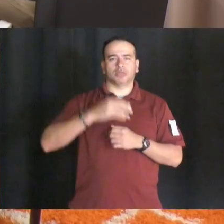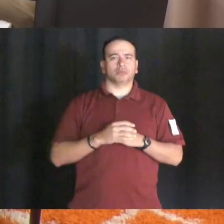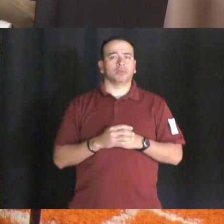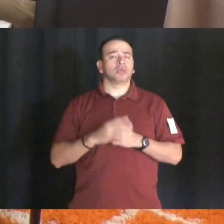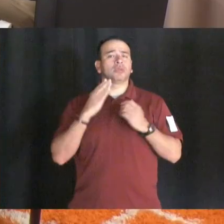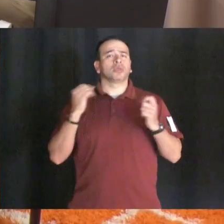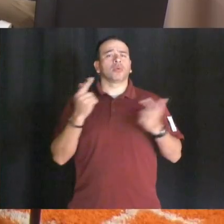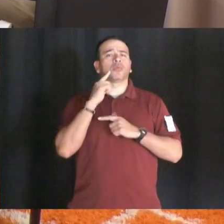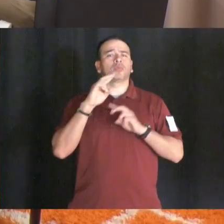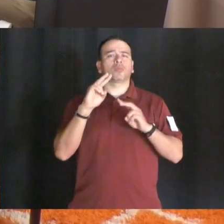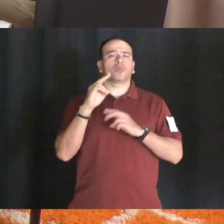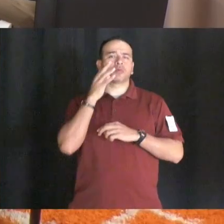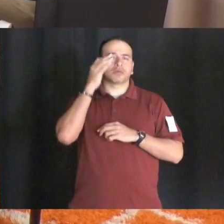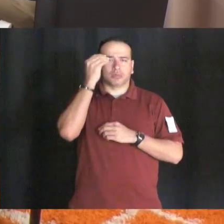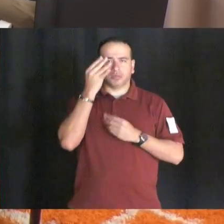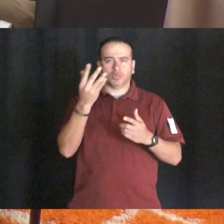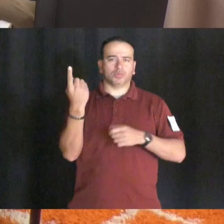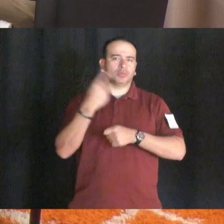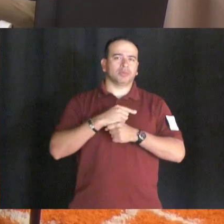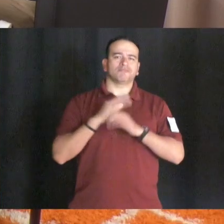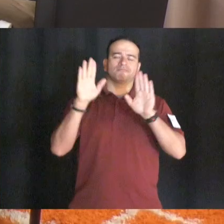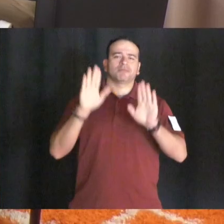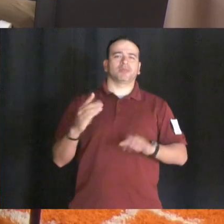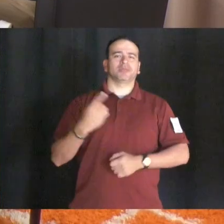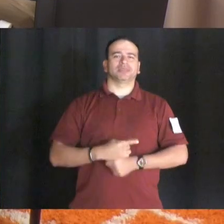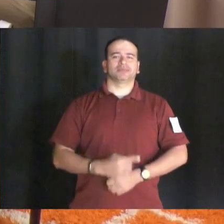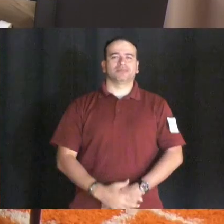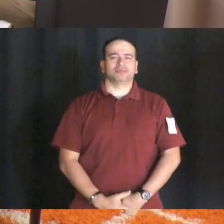Thank you everyone for watching Brave TV News and have a great day, Braves.